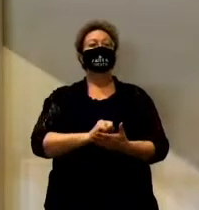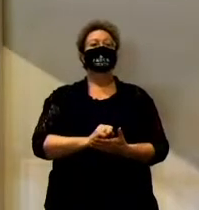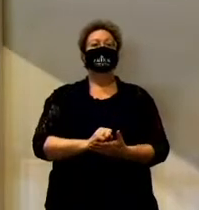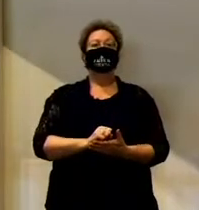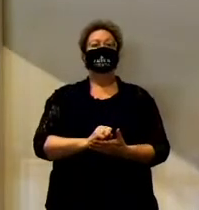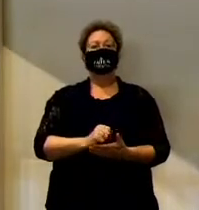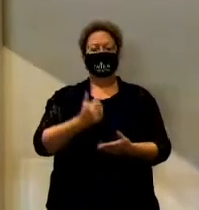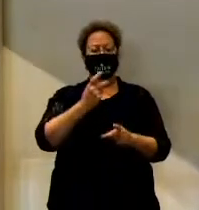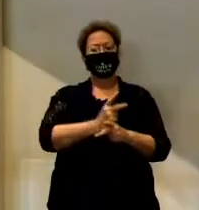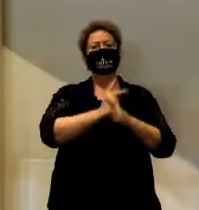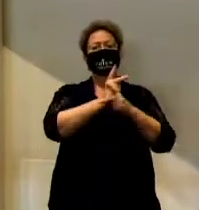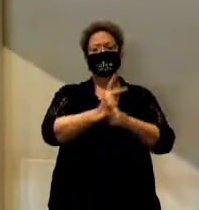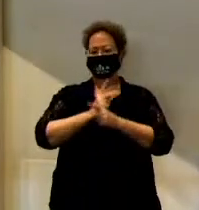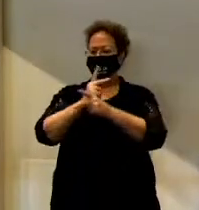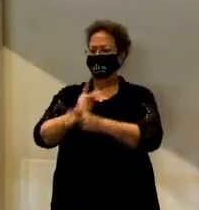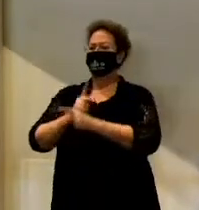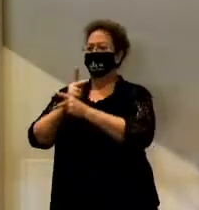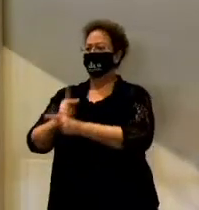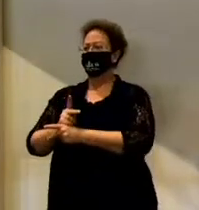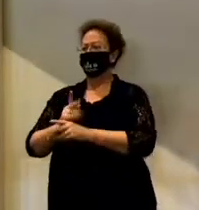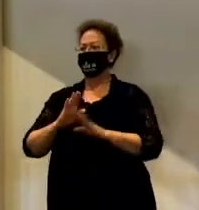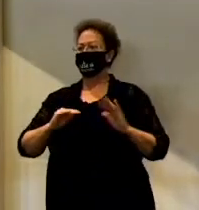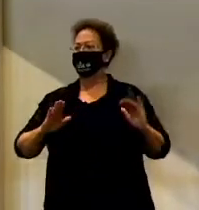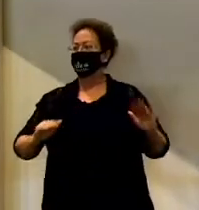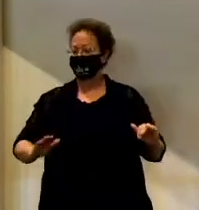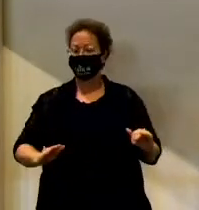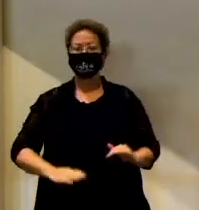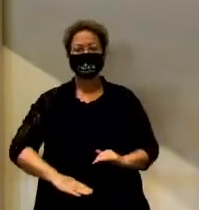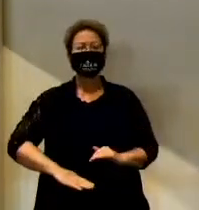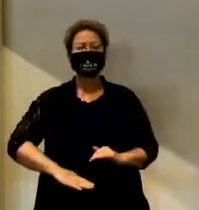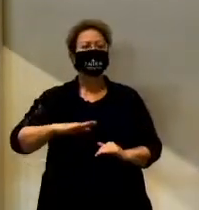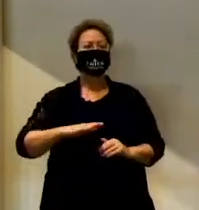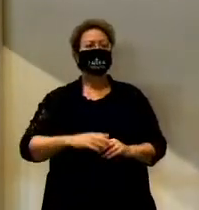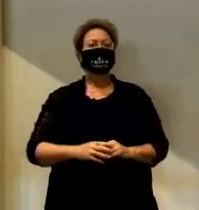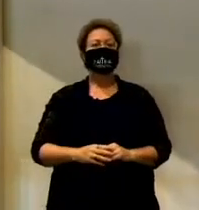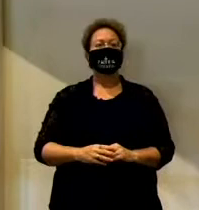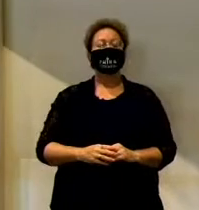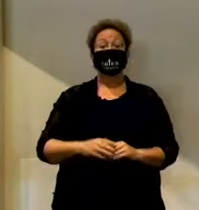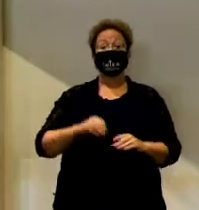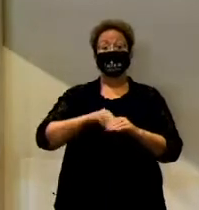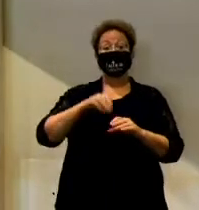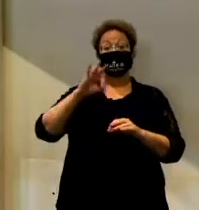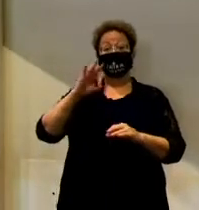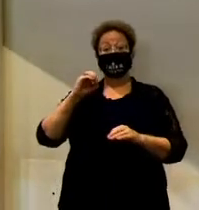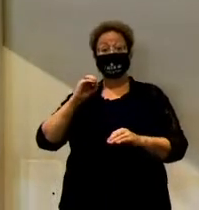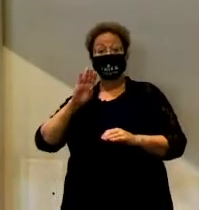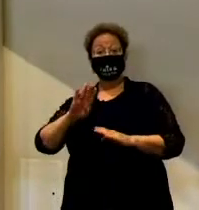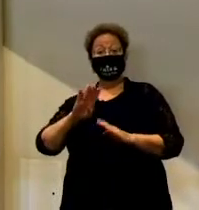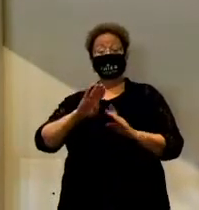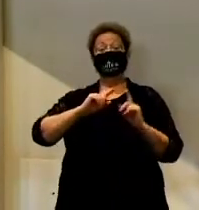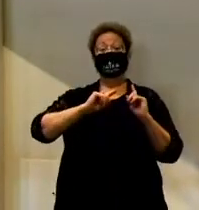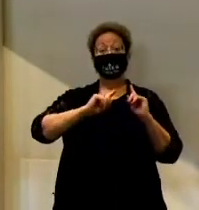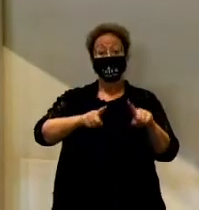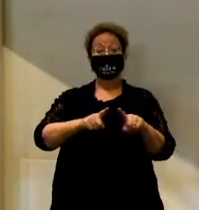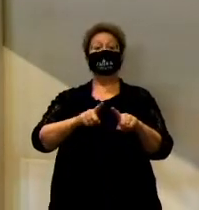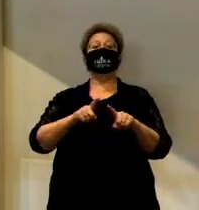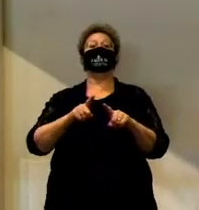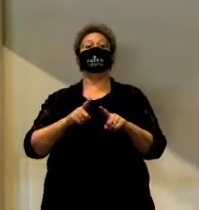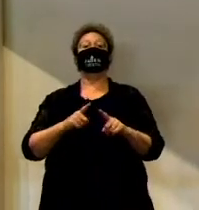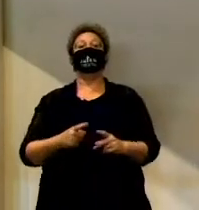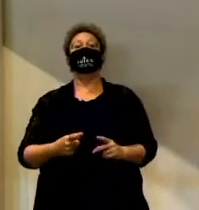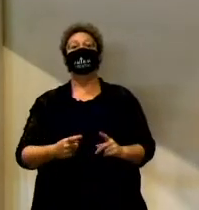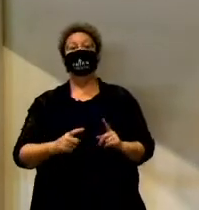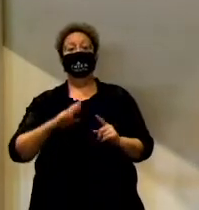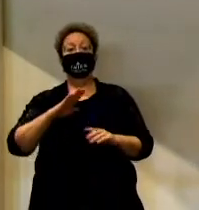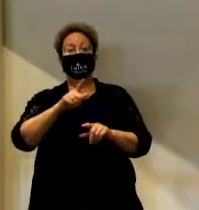kind of the mentor for the little kids as they come up. And in February, Amy and I had an opportunity to go with some others